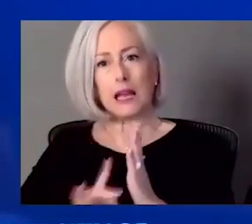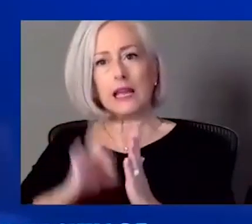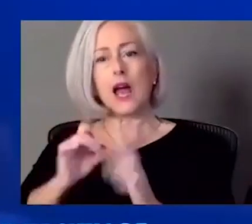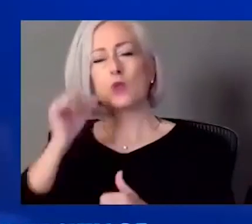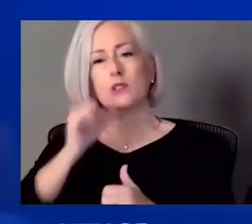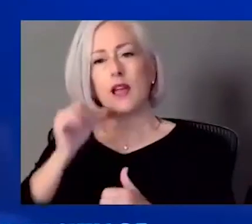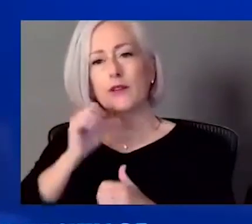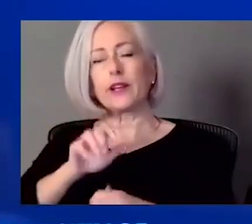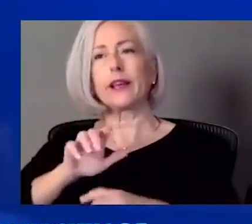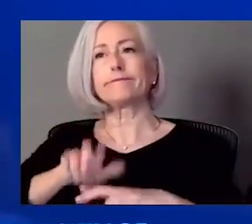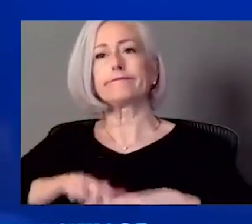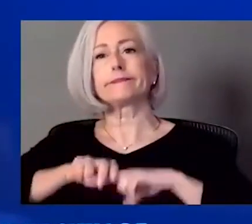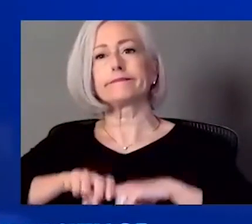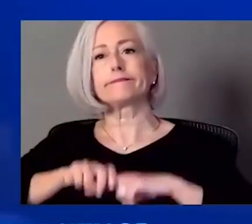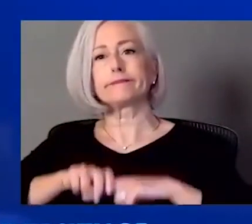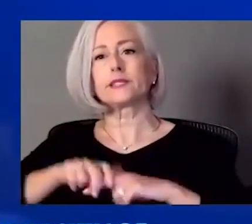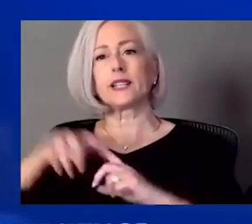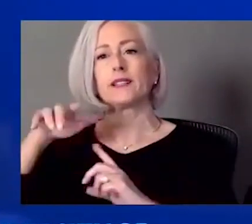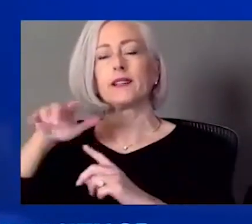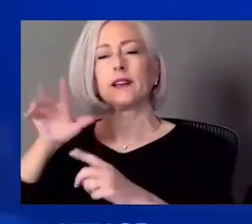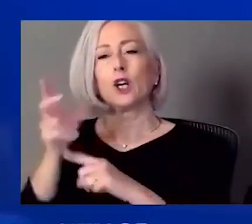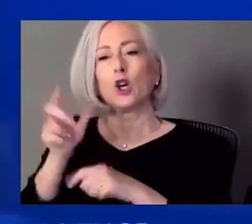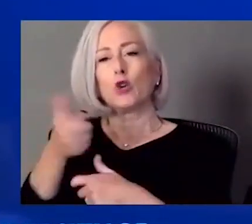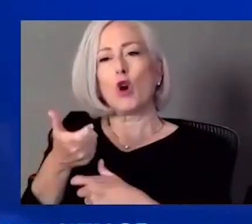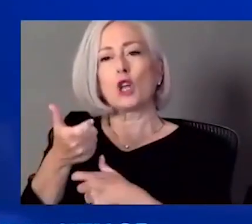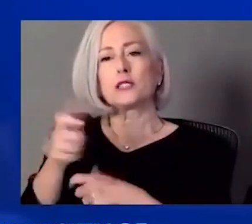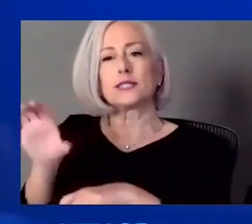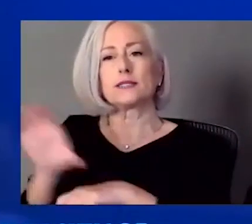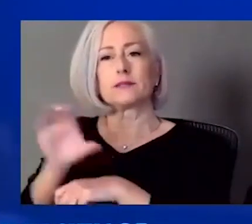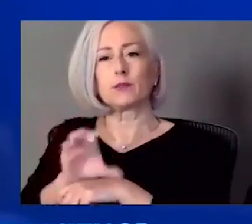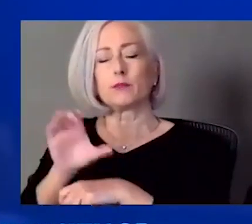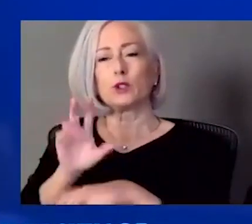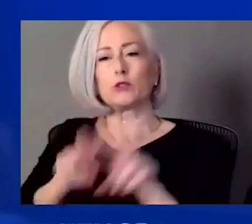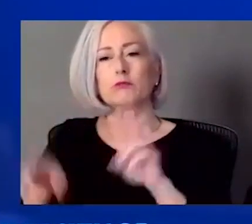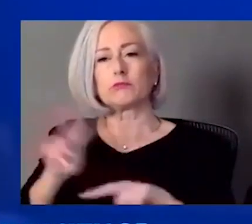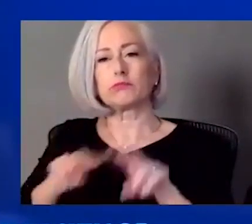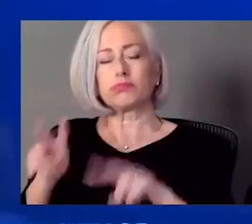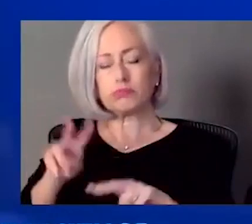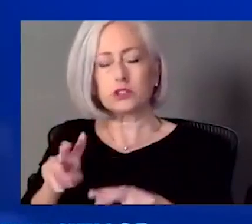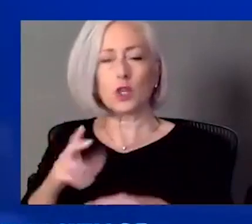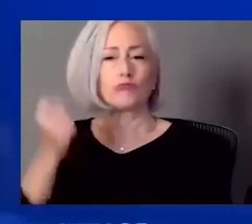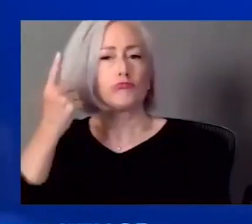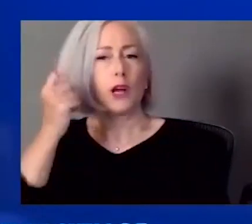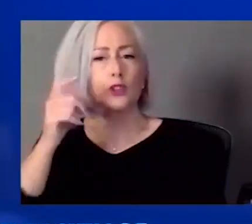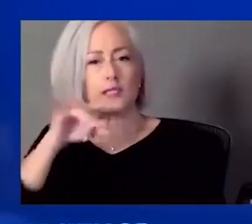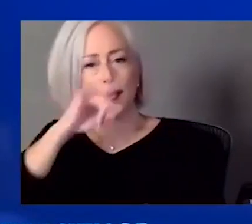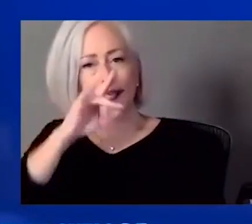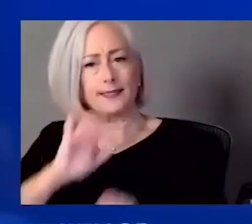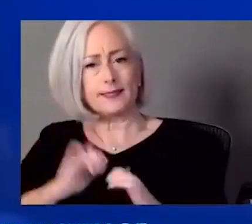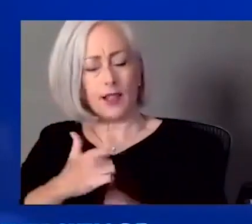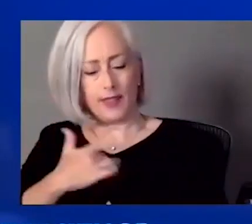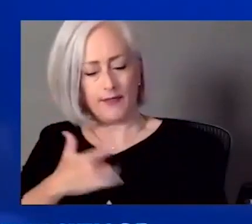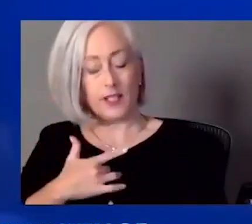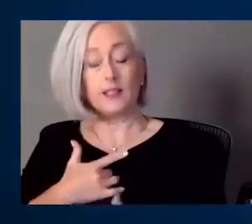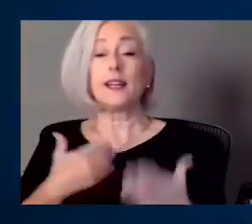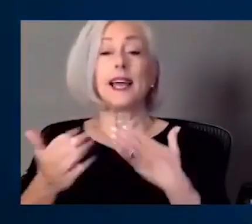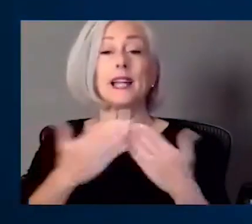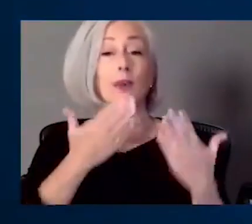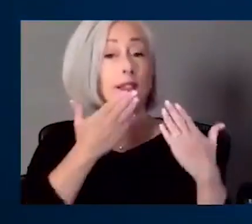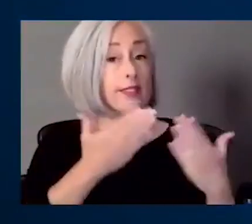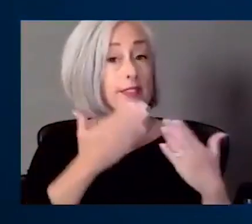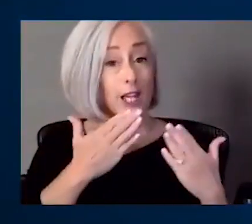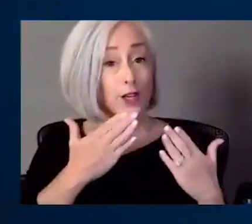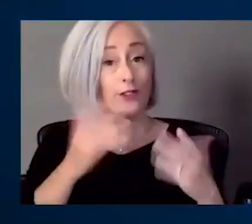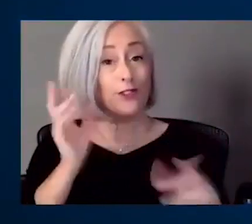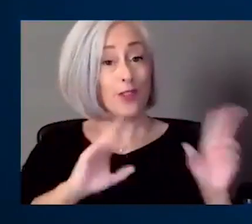understand what the kids were going through. So I want to say, you know, thank you to our guests. Broderick, any final